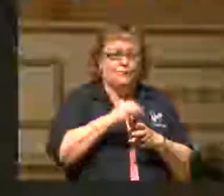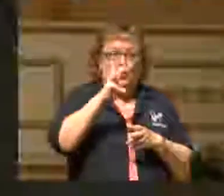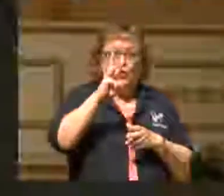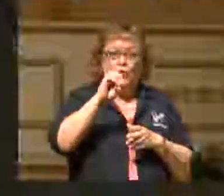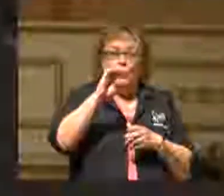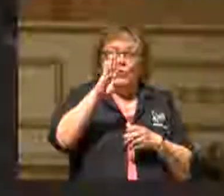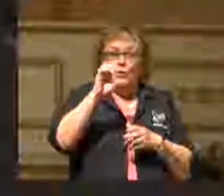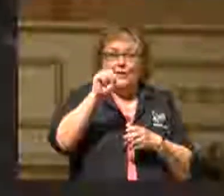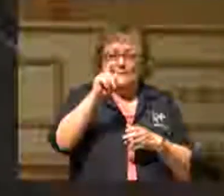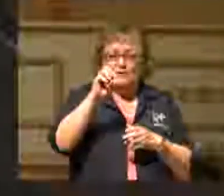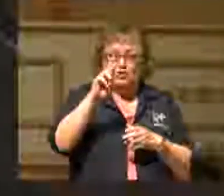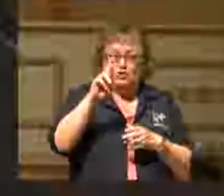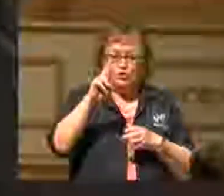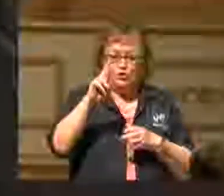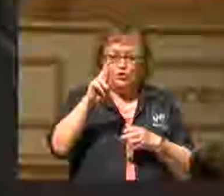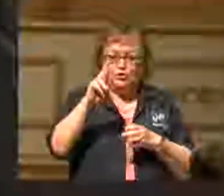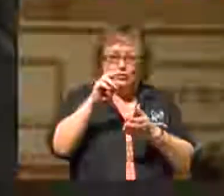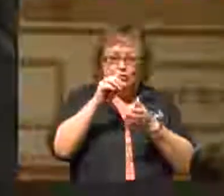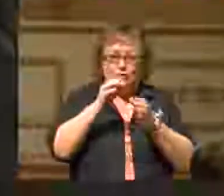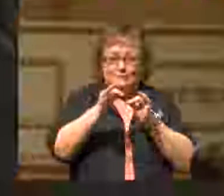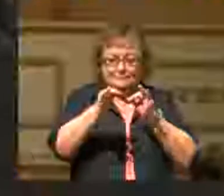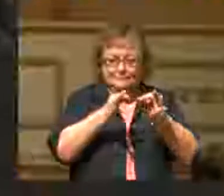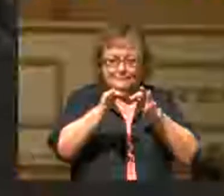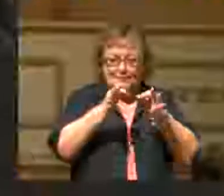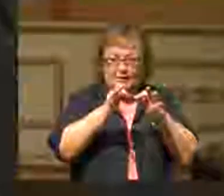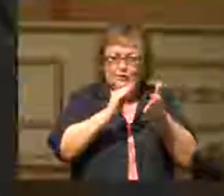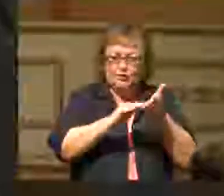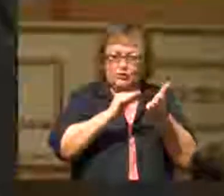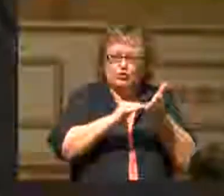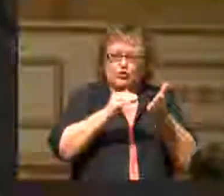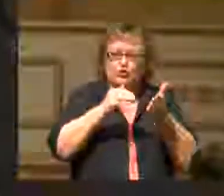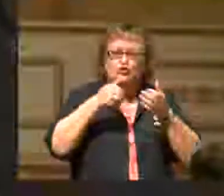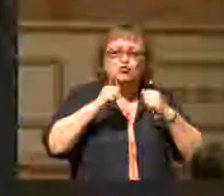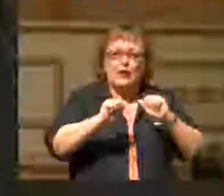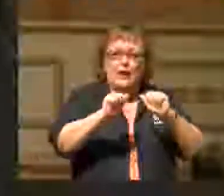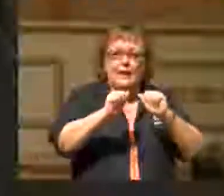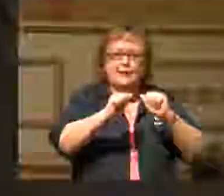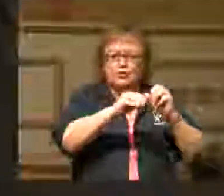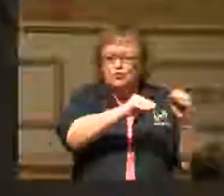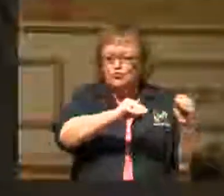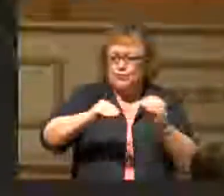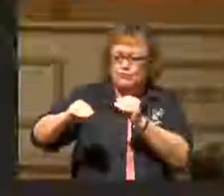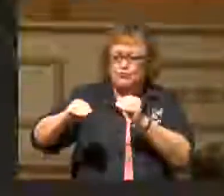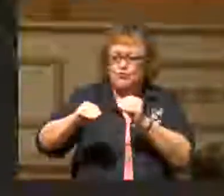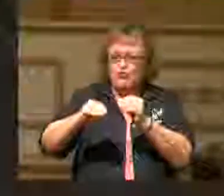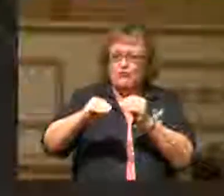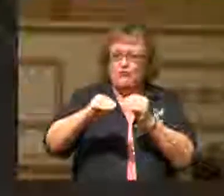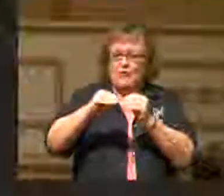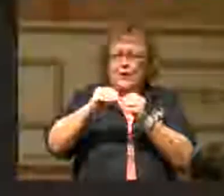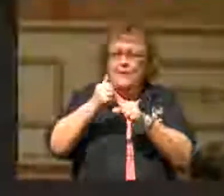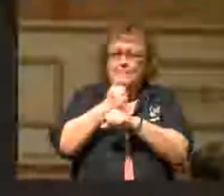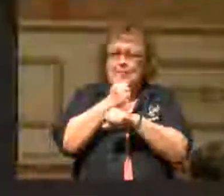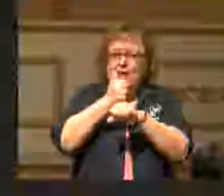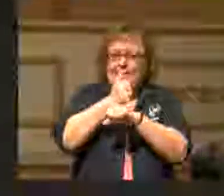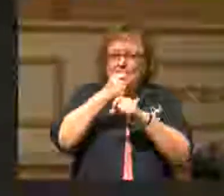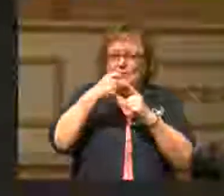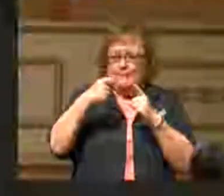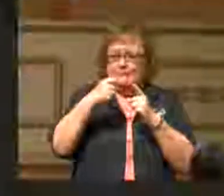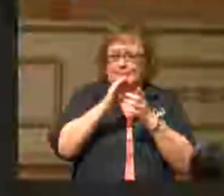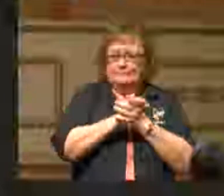defines an excuse as trying to remove blame from. Trying to remove blame from.